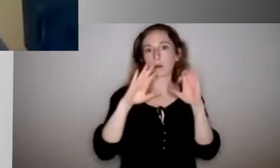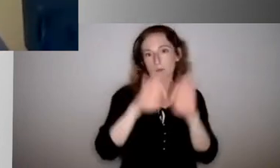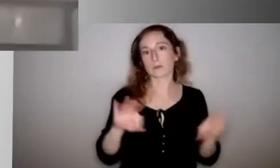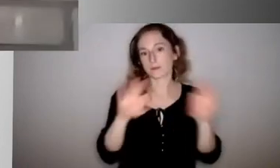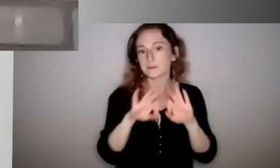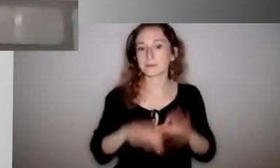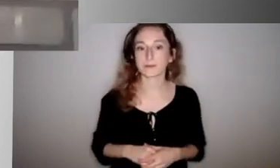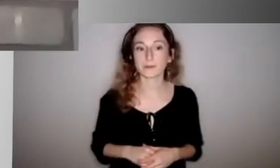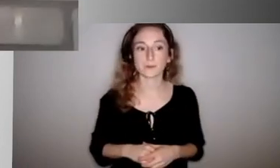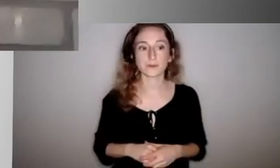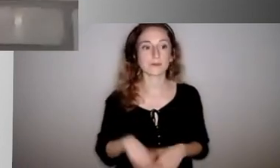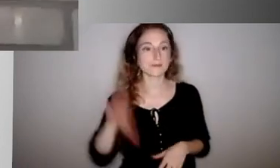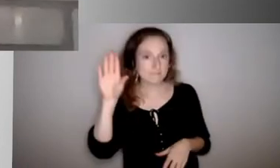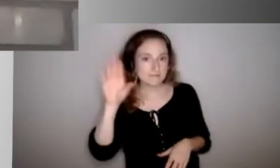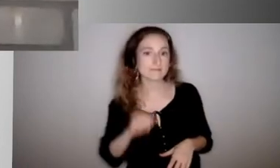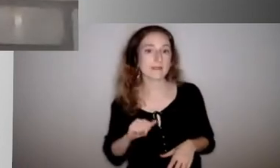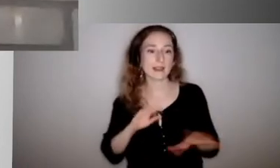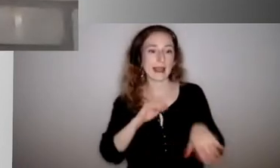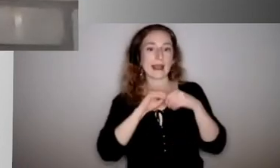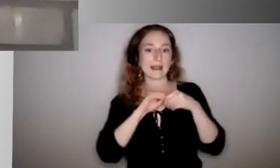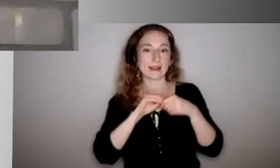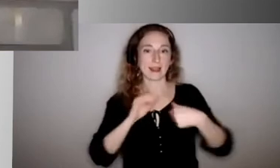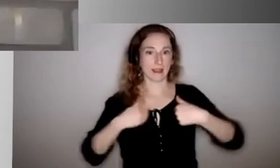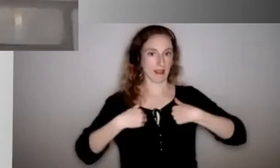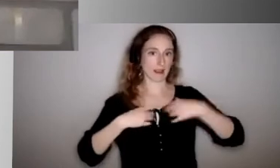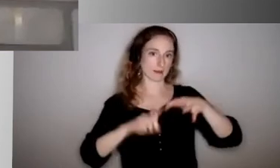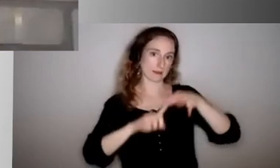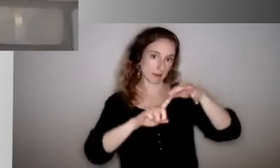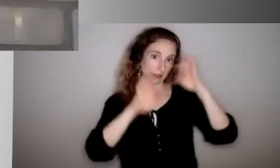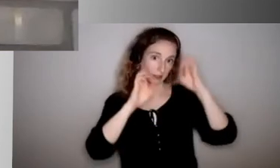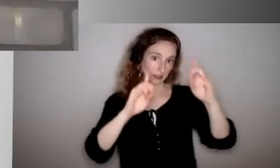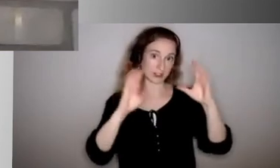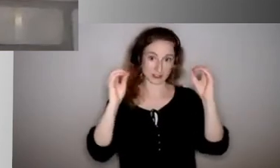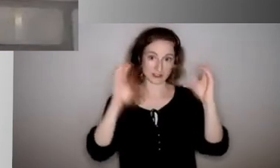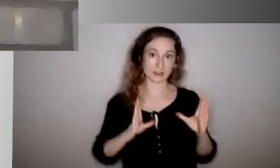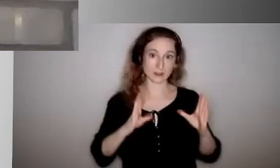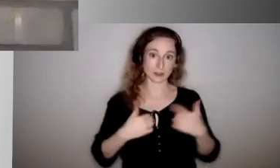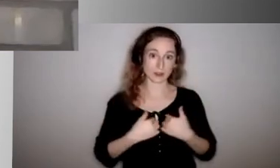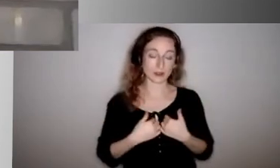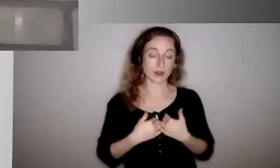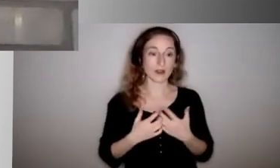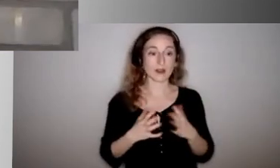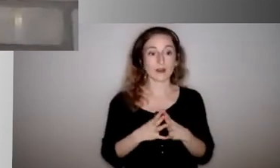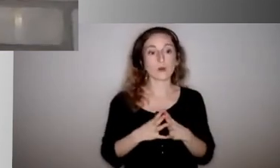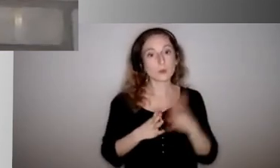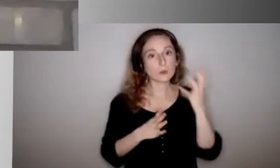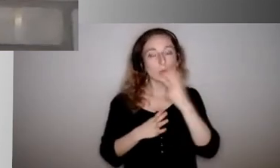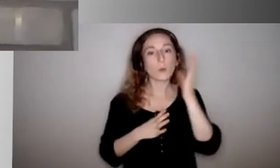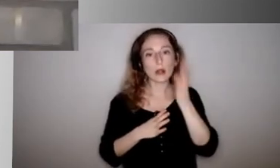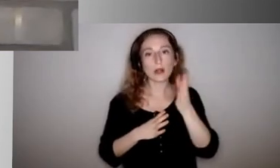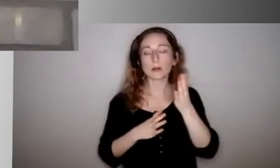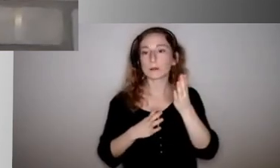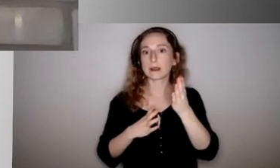I'd like to kind of piggyback on that. I am a special education teacher and it's definitely going to be a case-by-case basis.